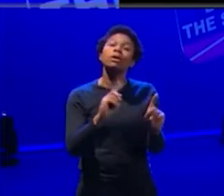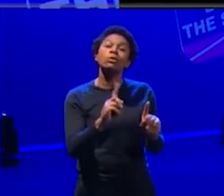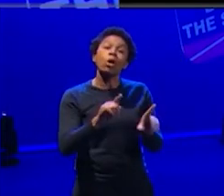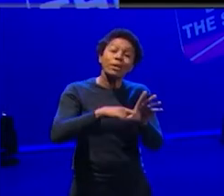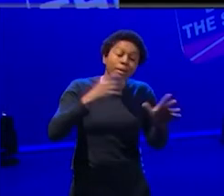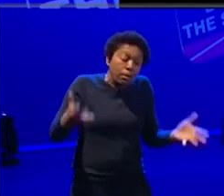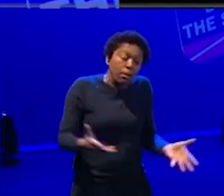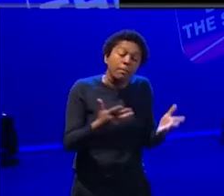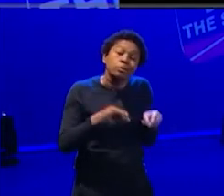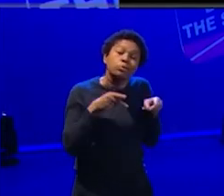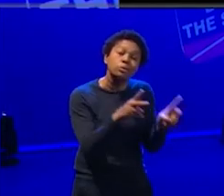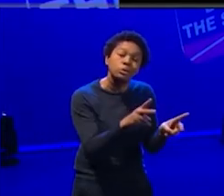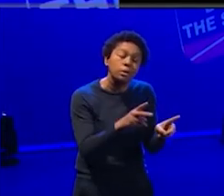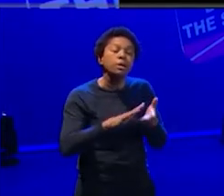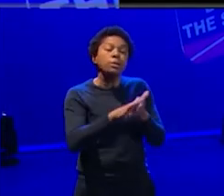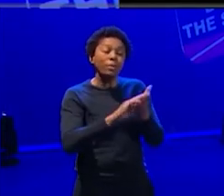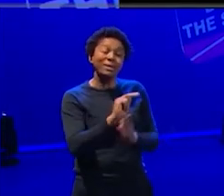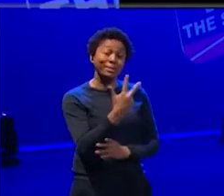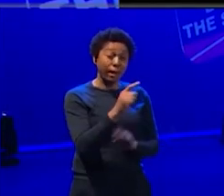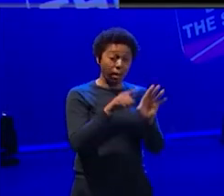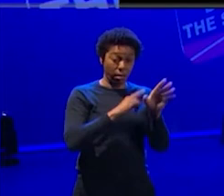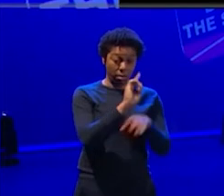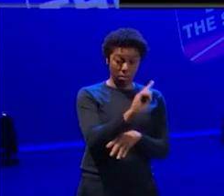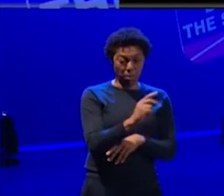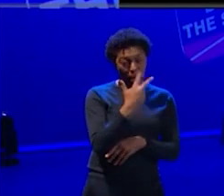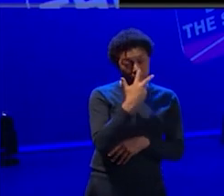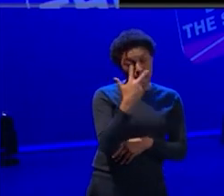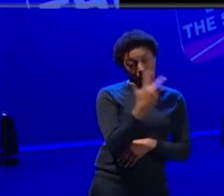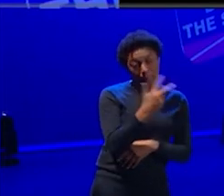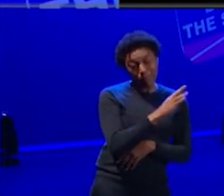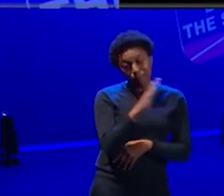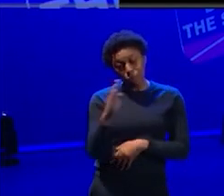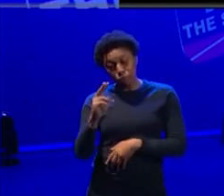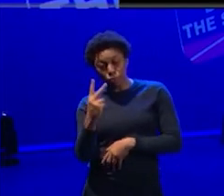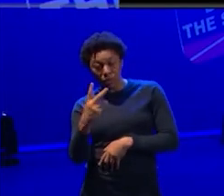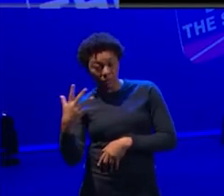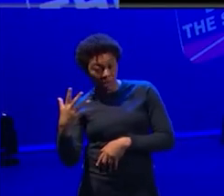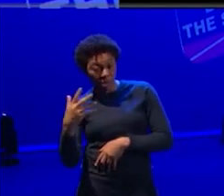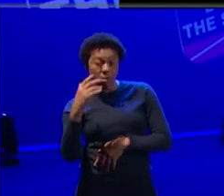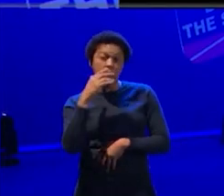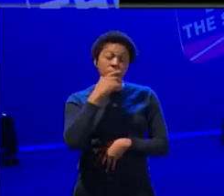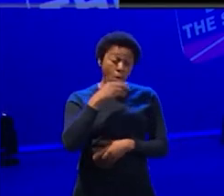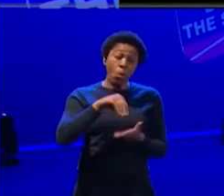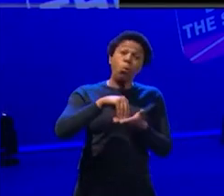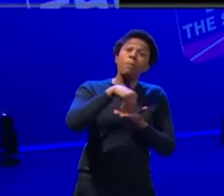which is, uh, where we have eight young people who are 18 to 25, where we pay them to mentor